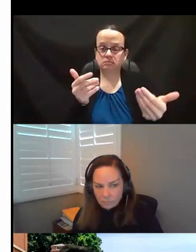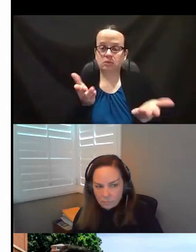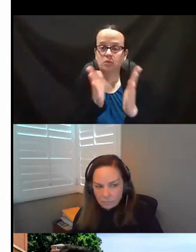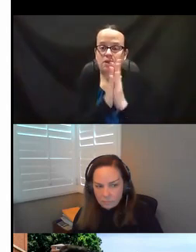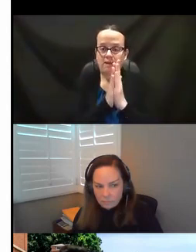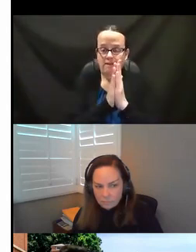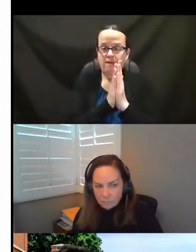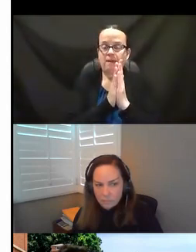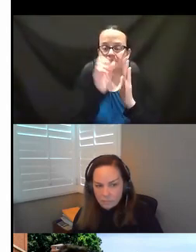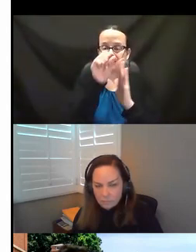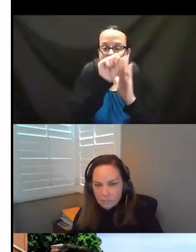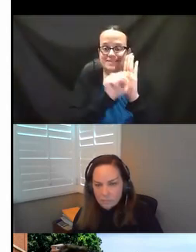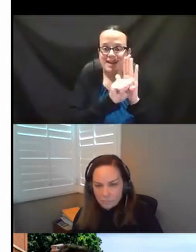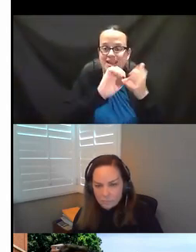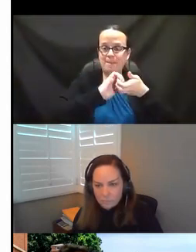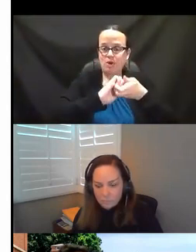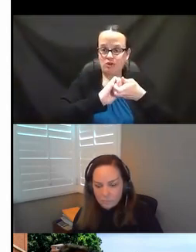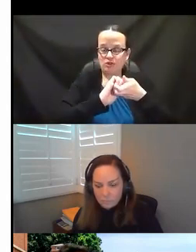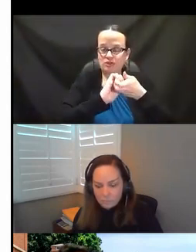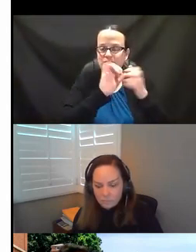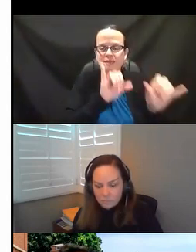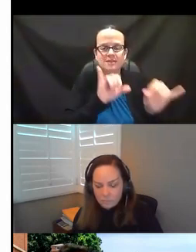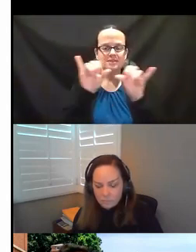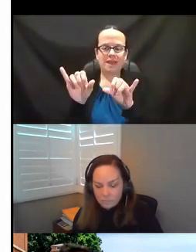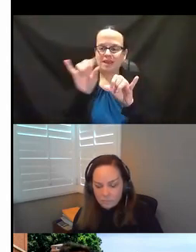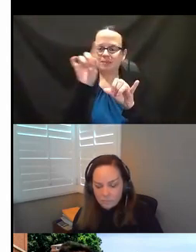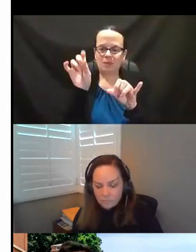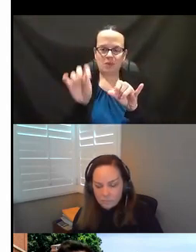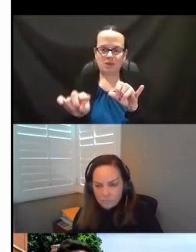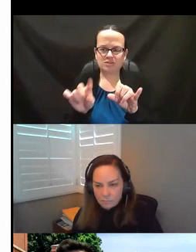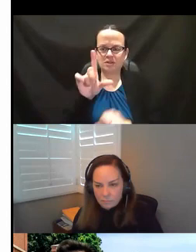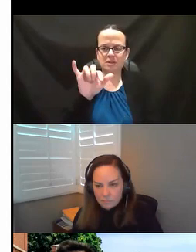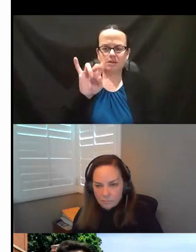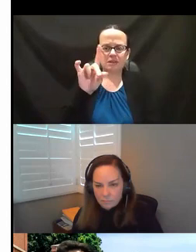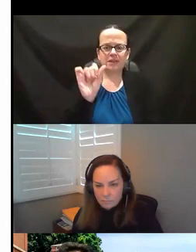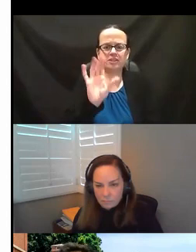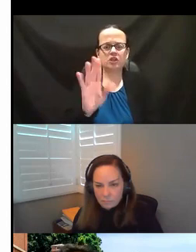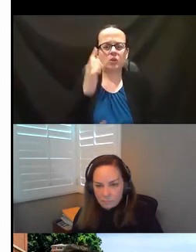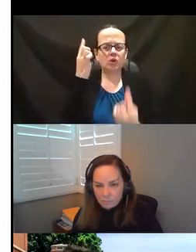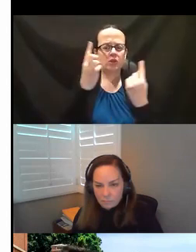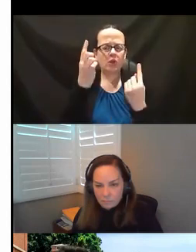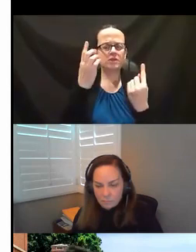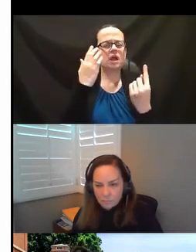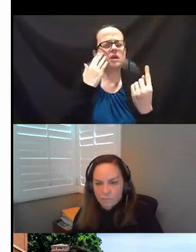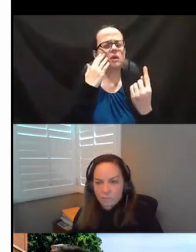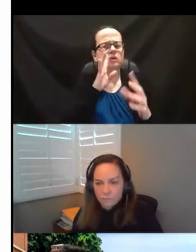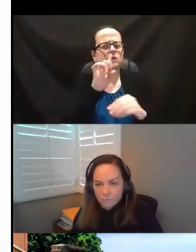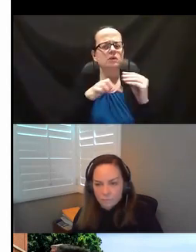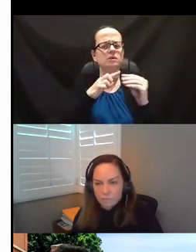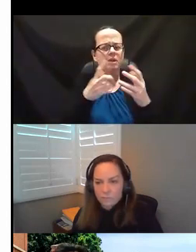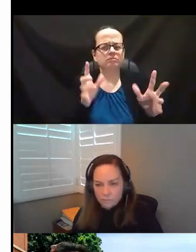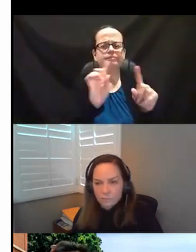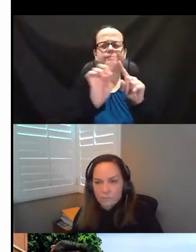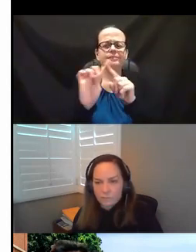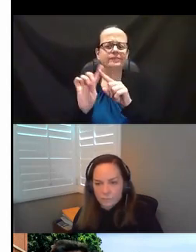state partners that same question. And Linda, what are your thoughts? And I know you did mention all the different